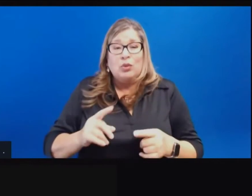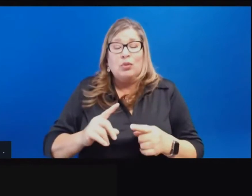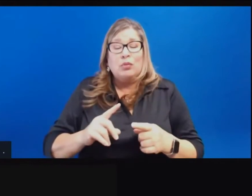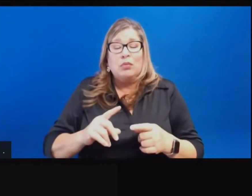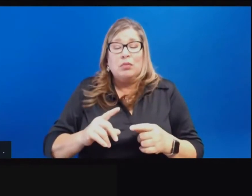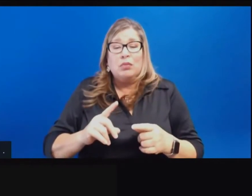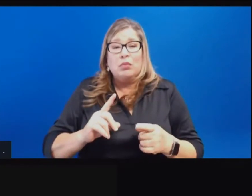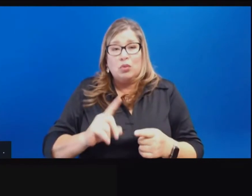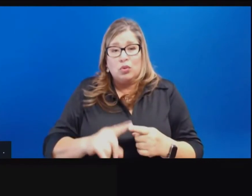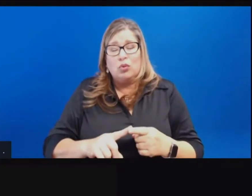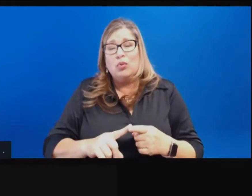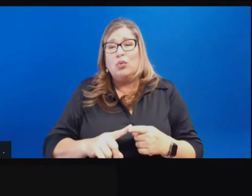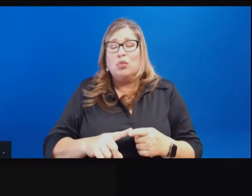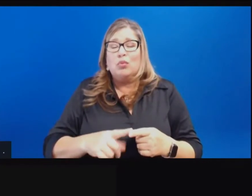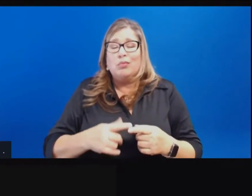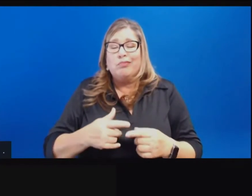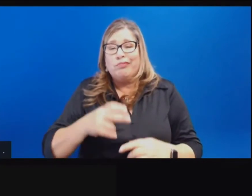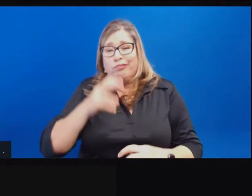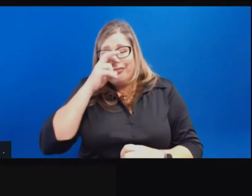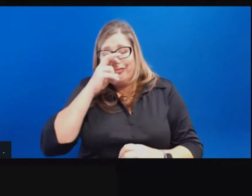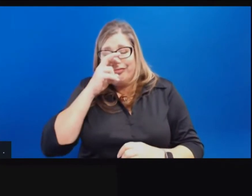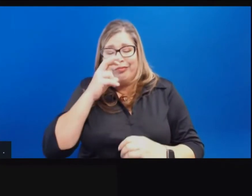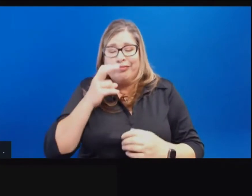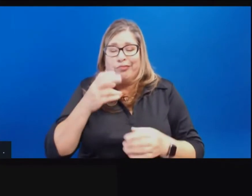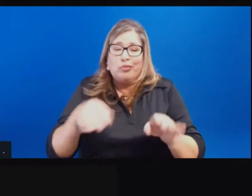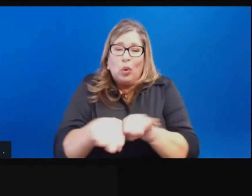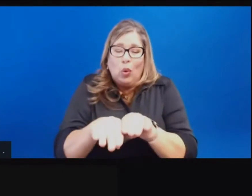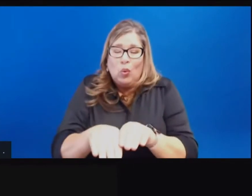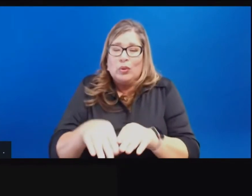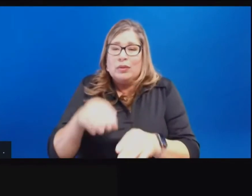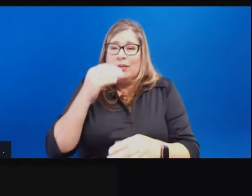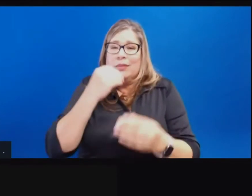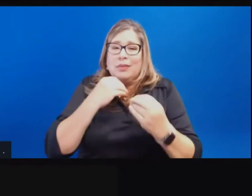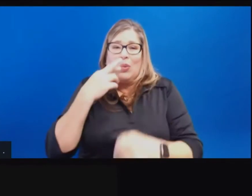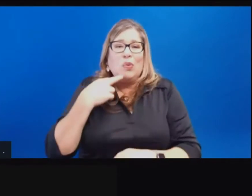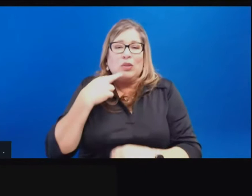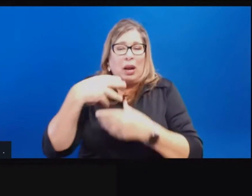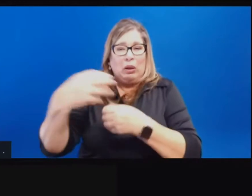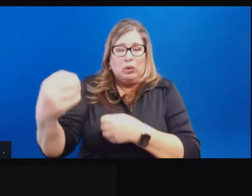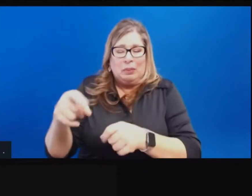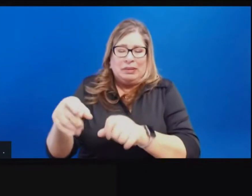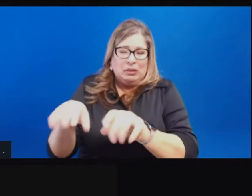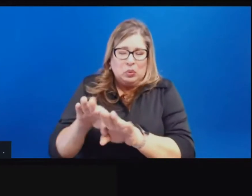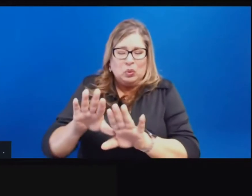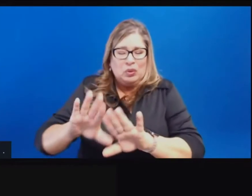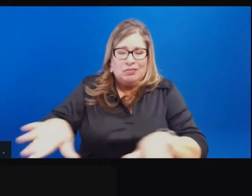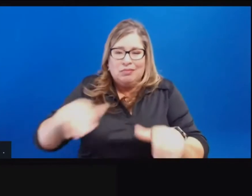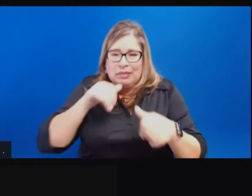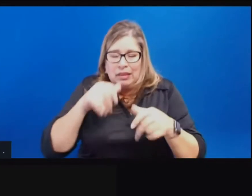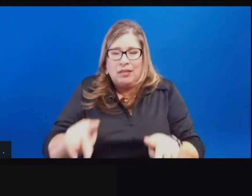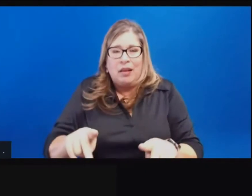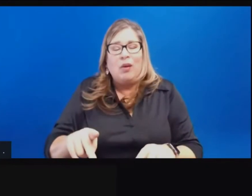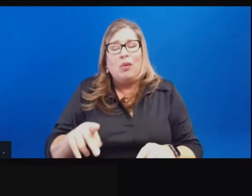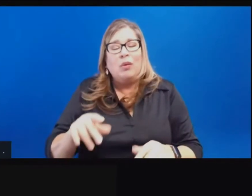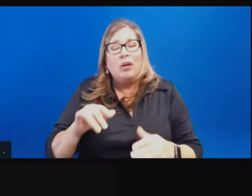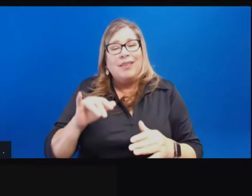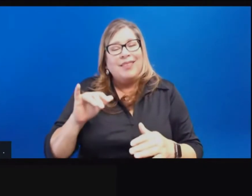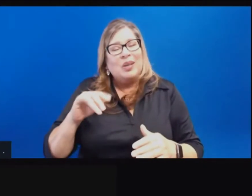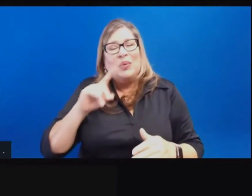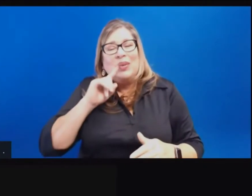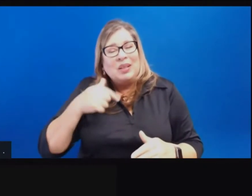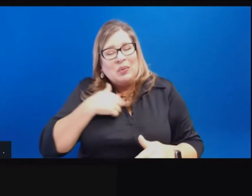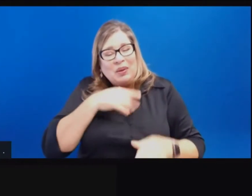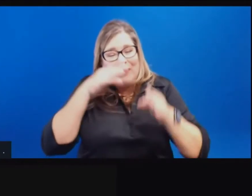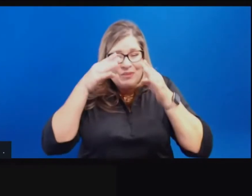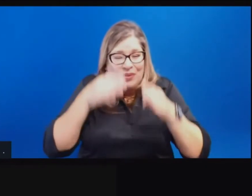outdoor dining as one of the things that we were restricting was really focused on the fact that we